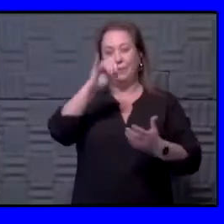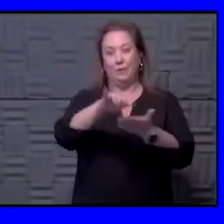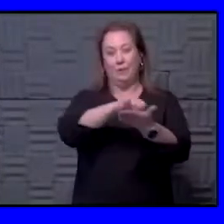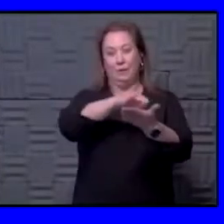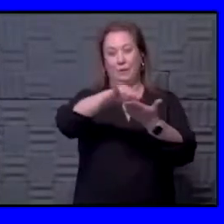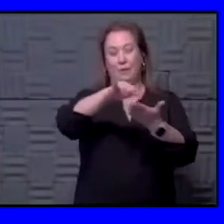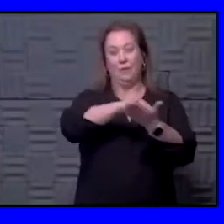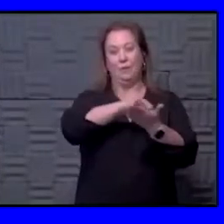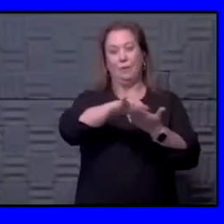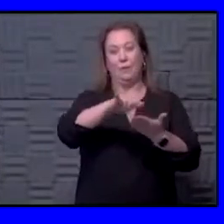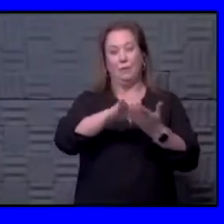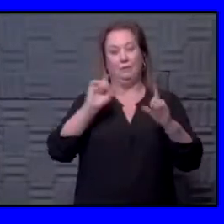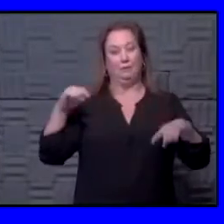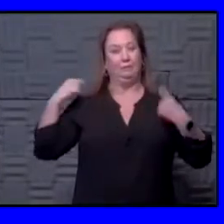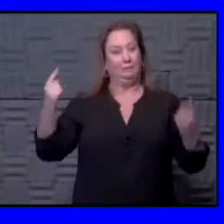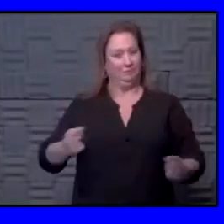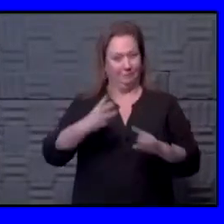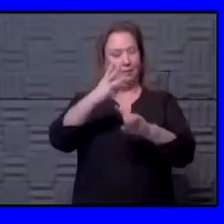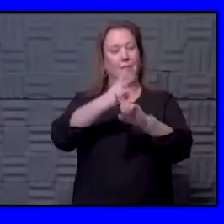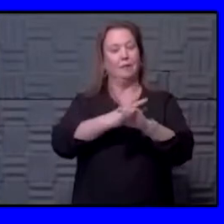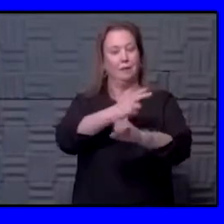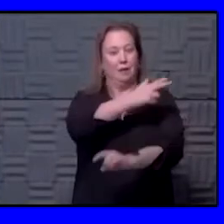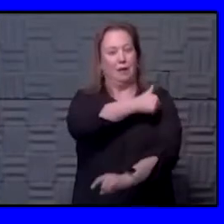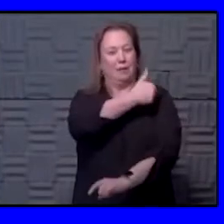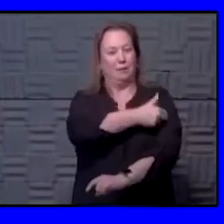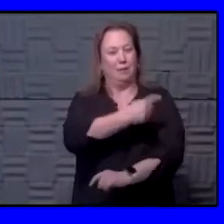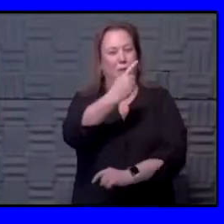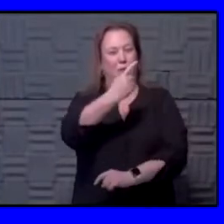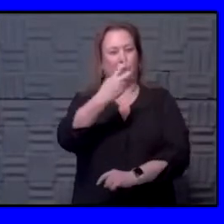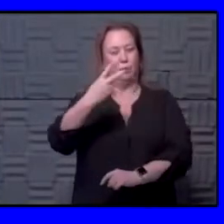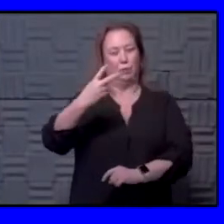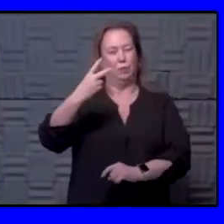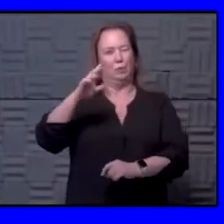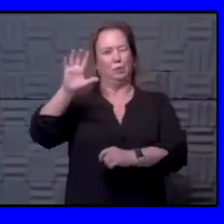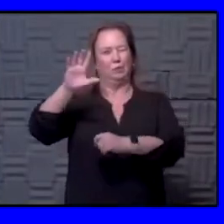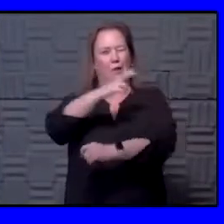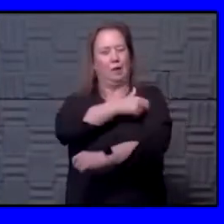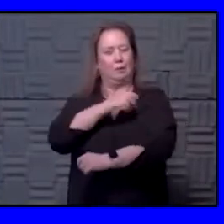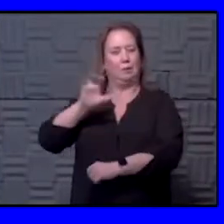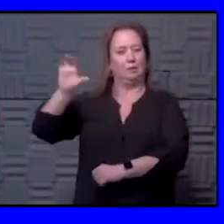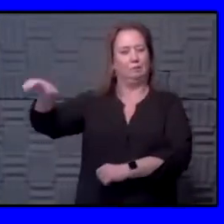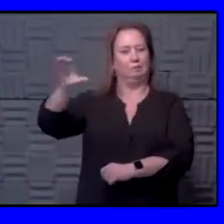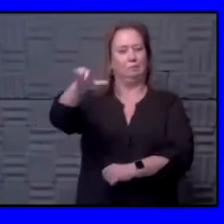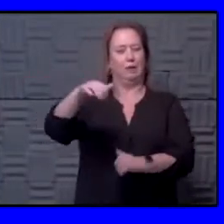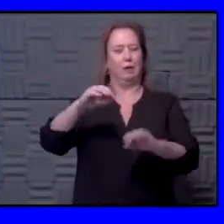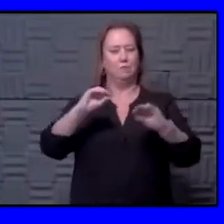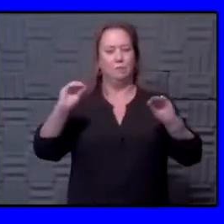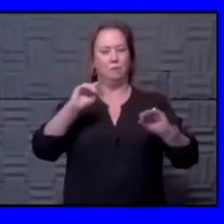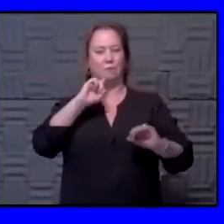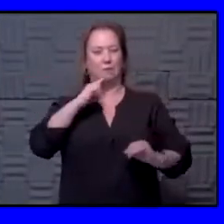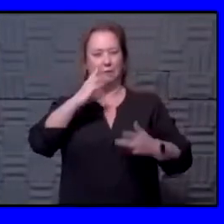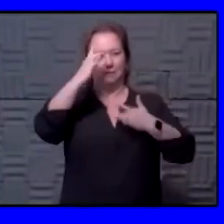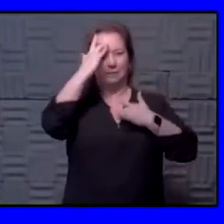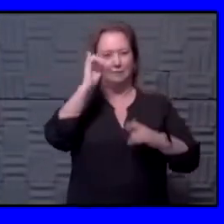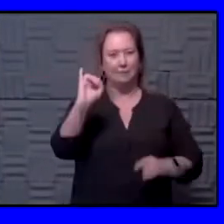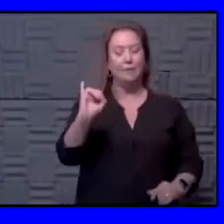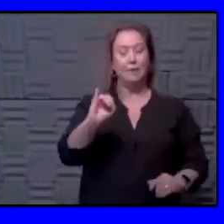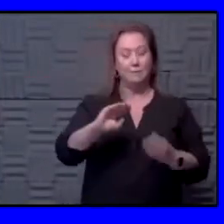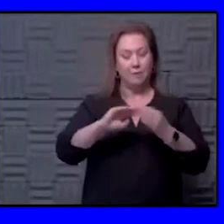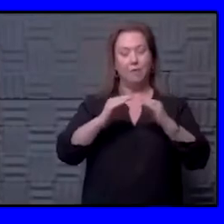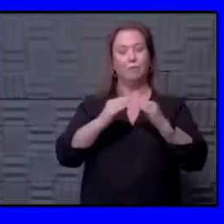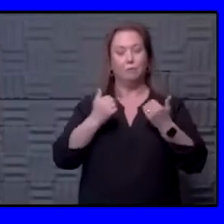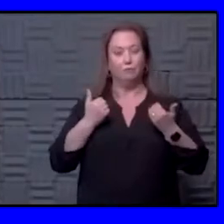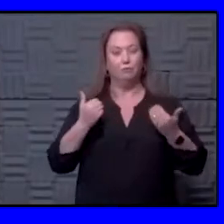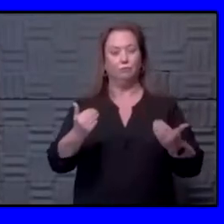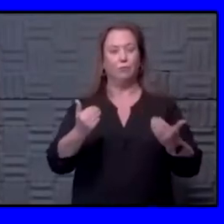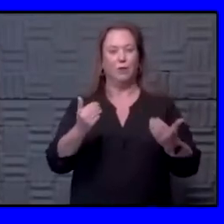York, even in these past six months, there was a hospital or two that had no acute infections there at some point in time. But our numbers are continuing to be good.